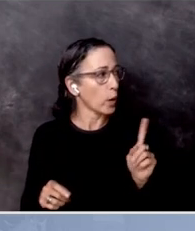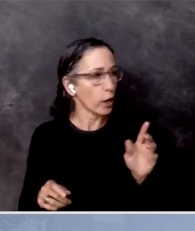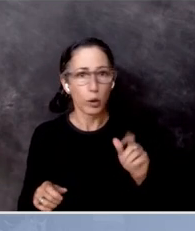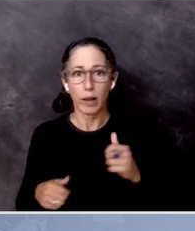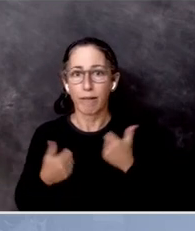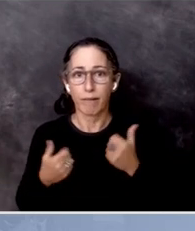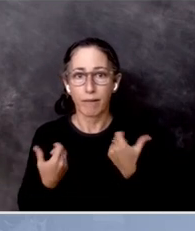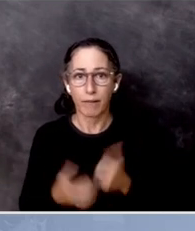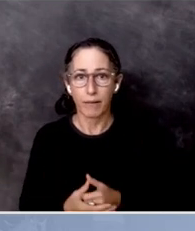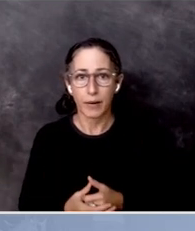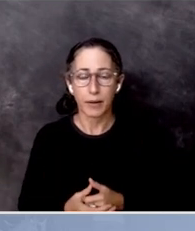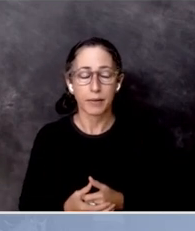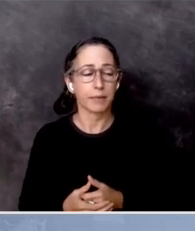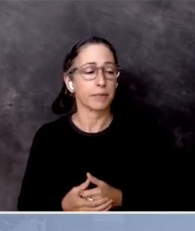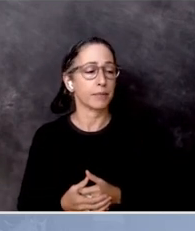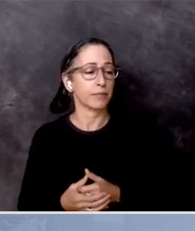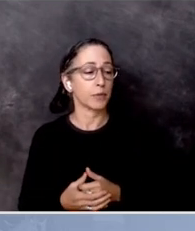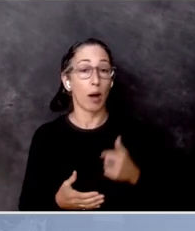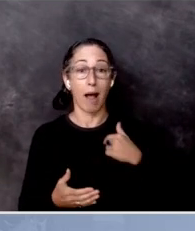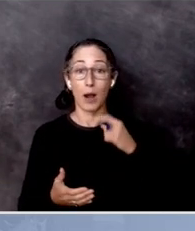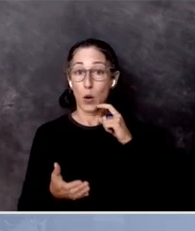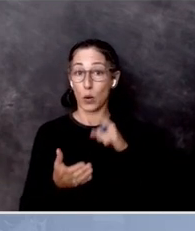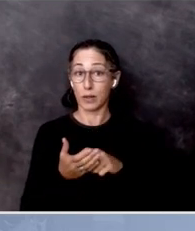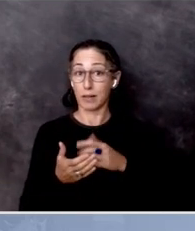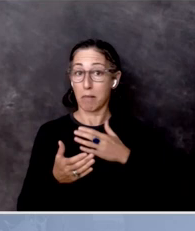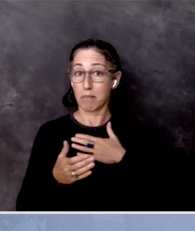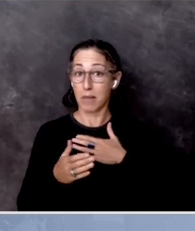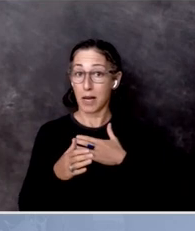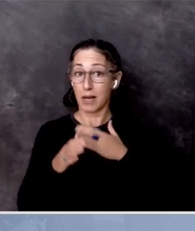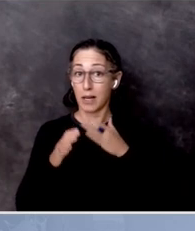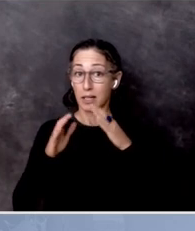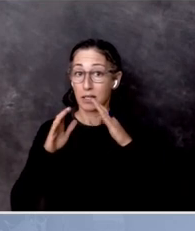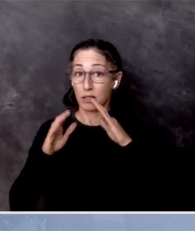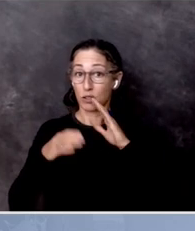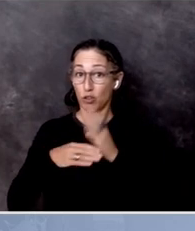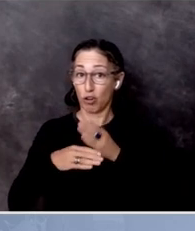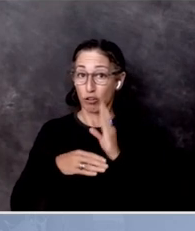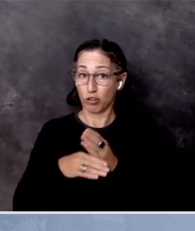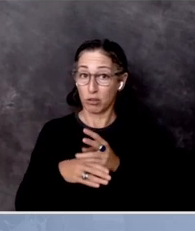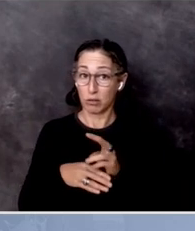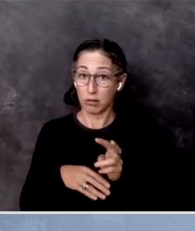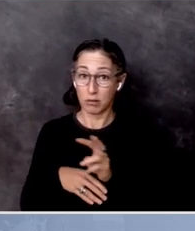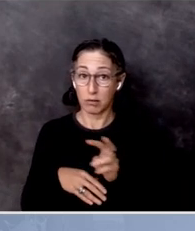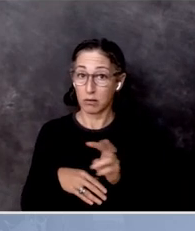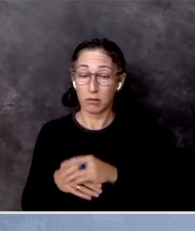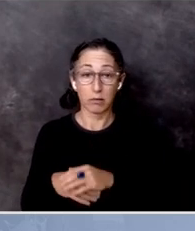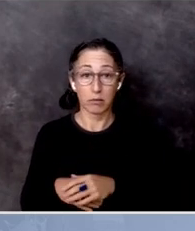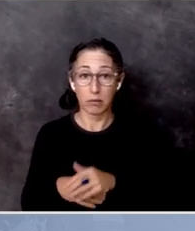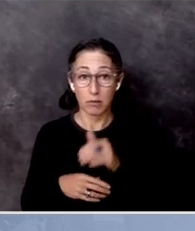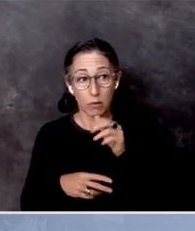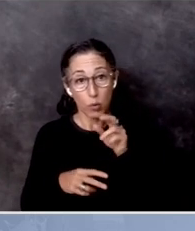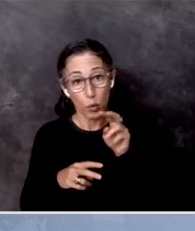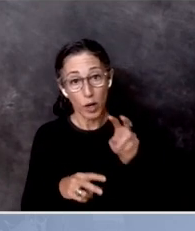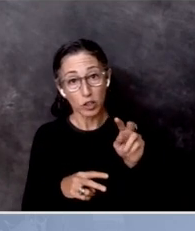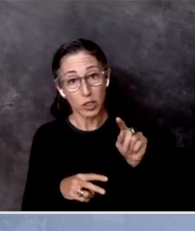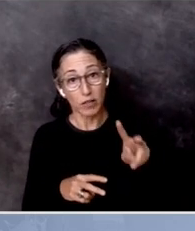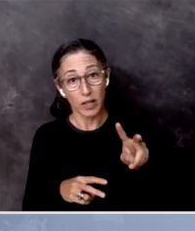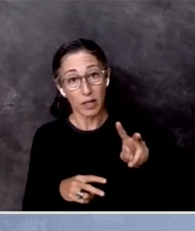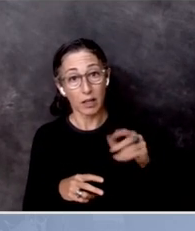So I notice that my children, they don't watch TV that has advertising.